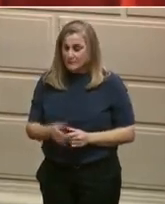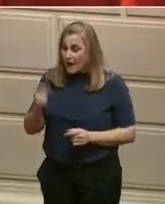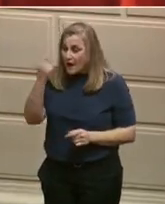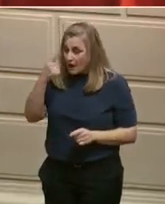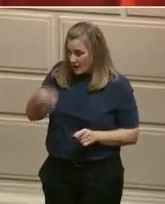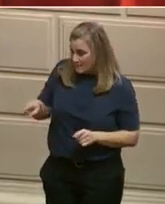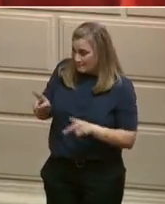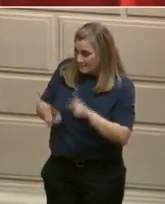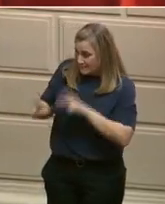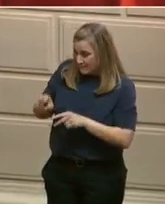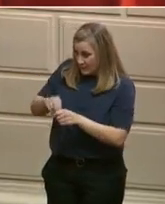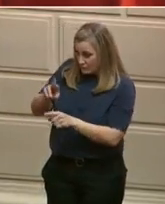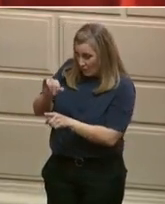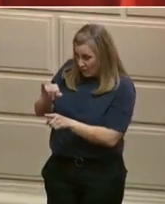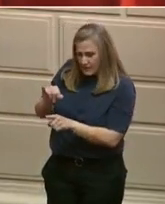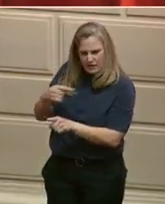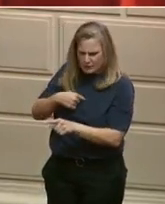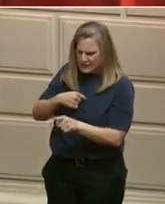progress happen.